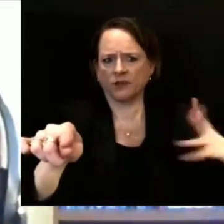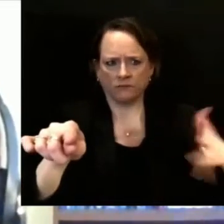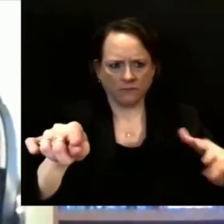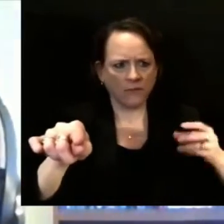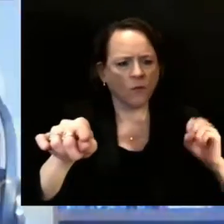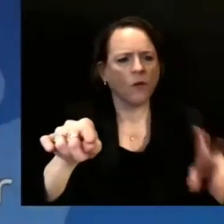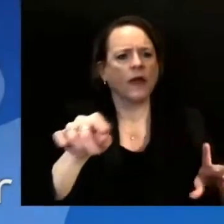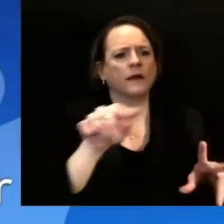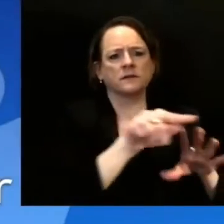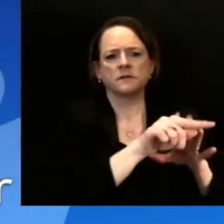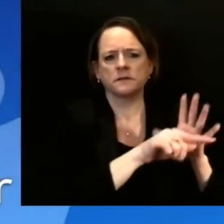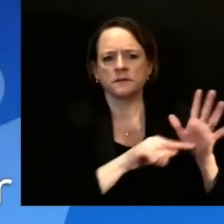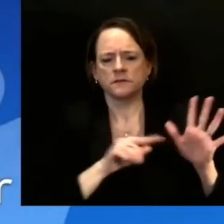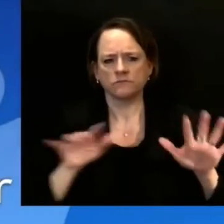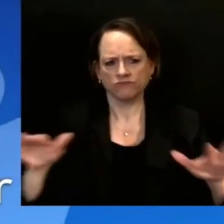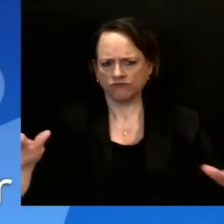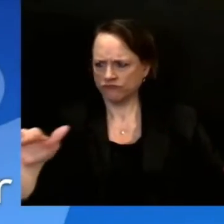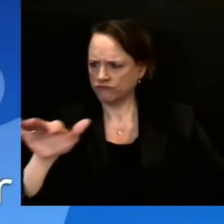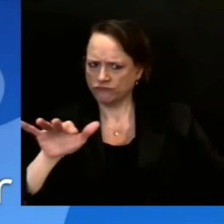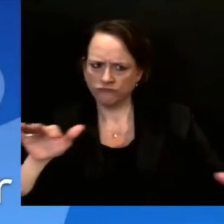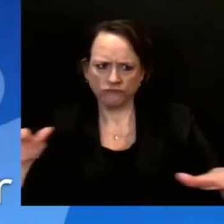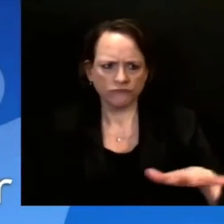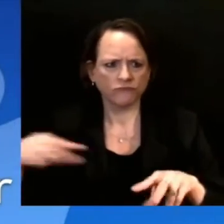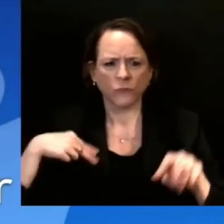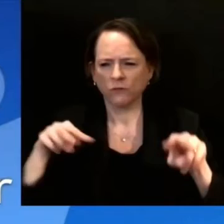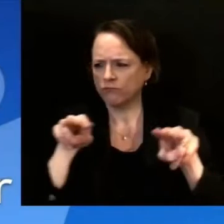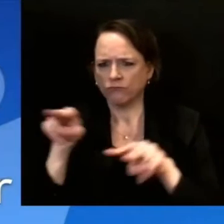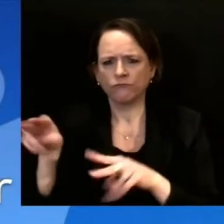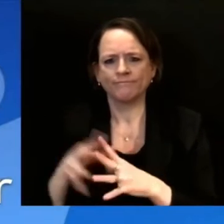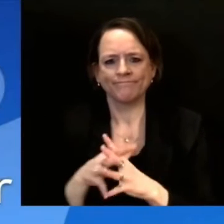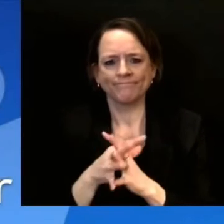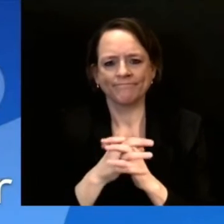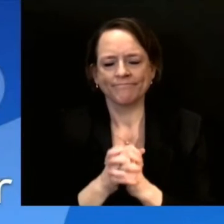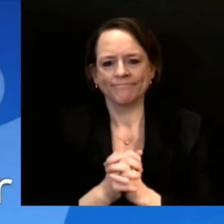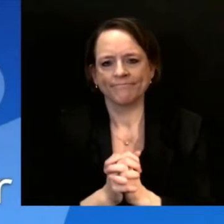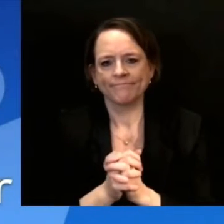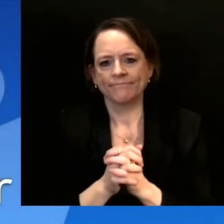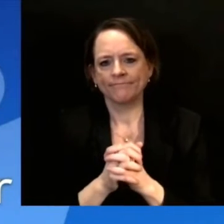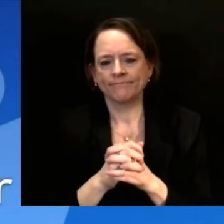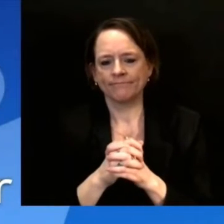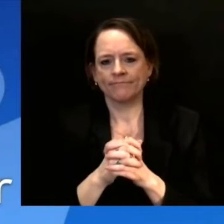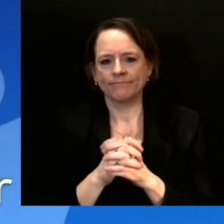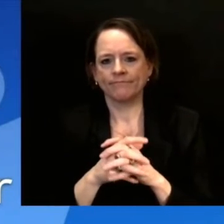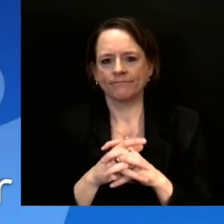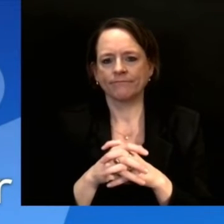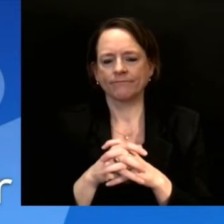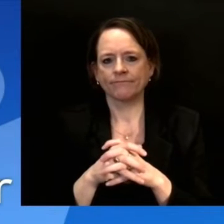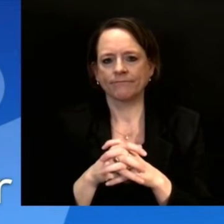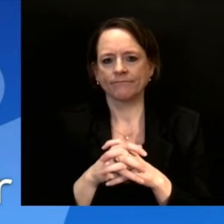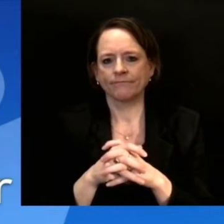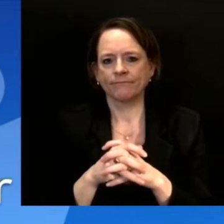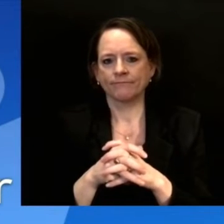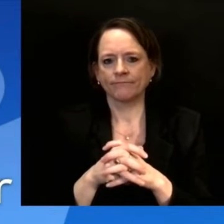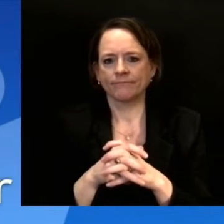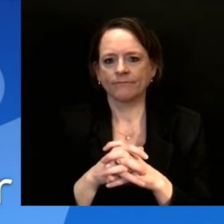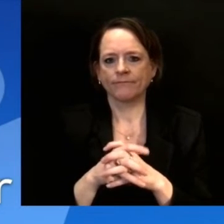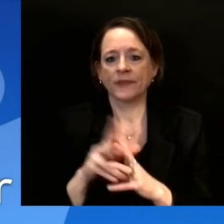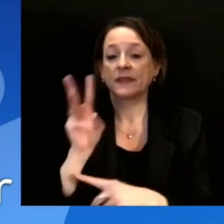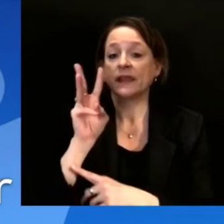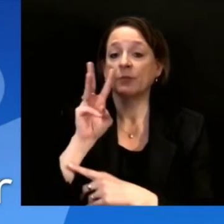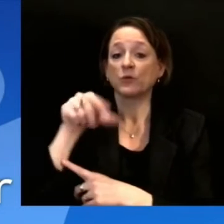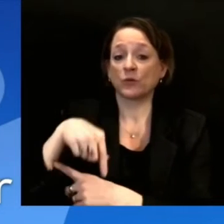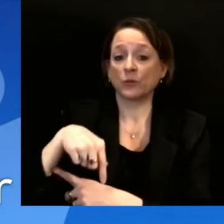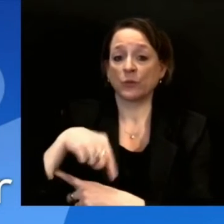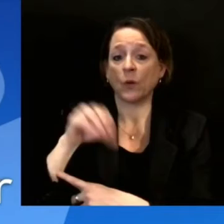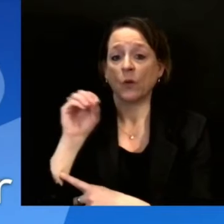Thank you for that. The next question to McKenna Alexander at WQOW in Eau Claire. McKenna.